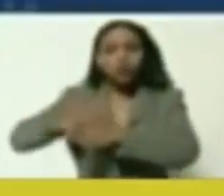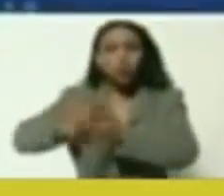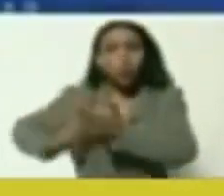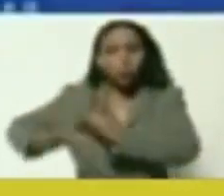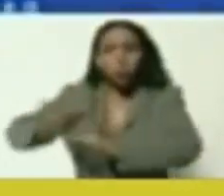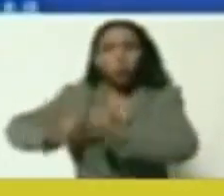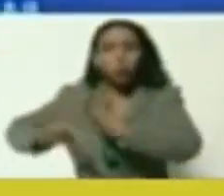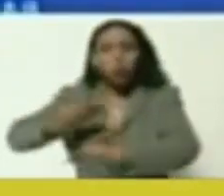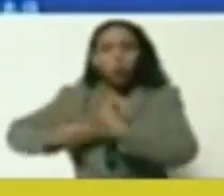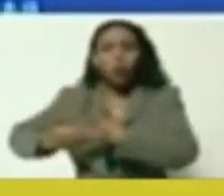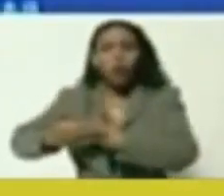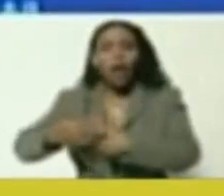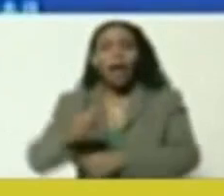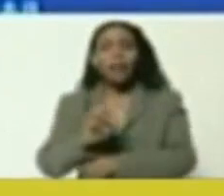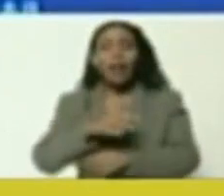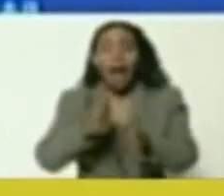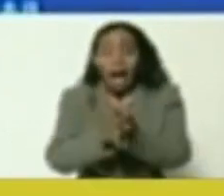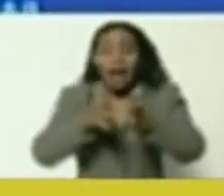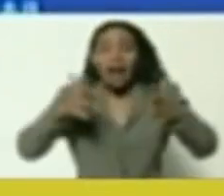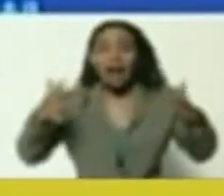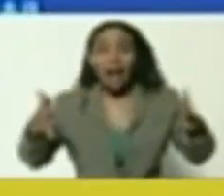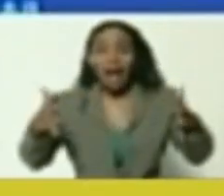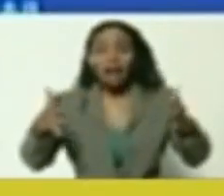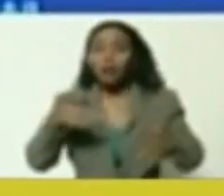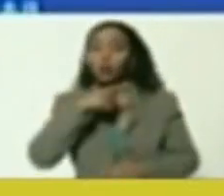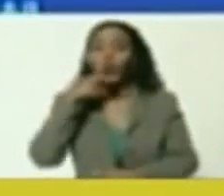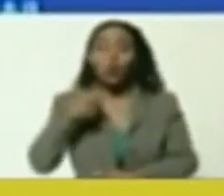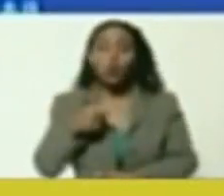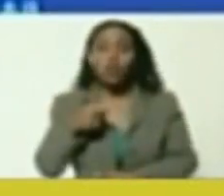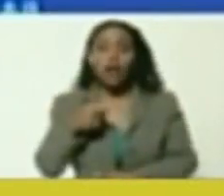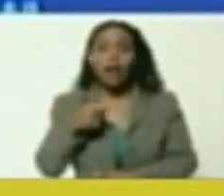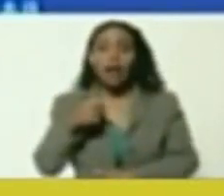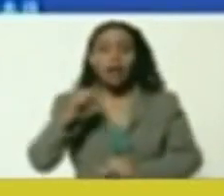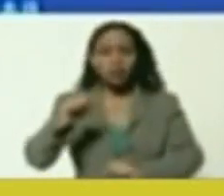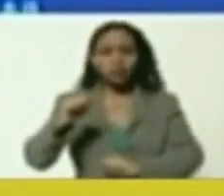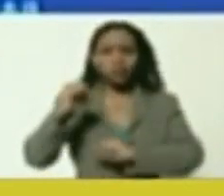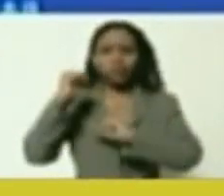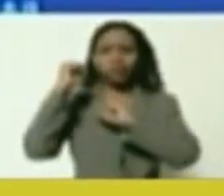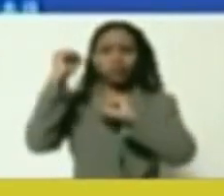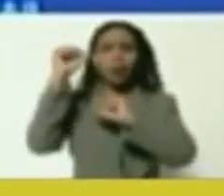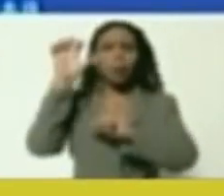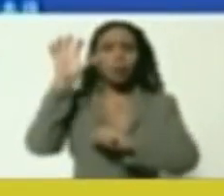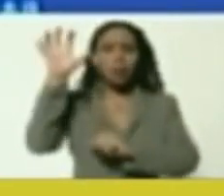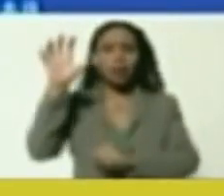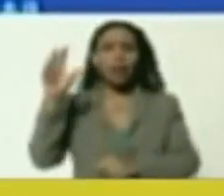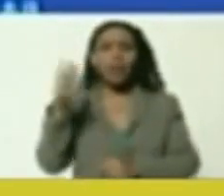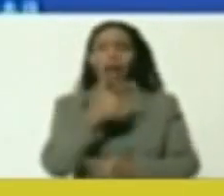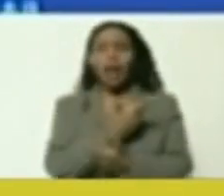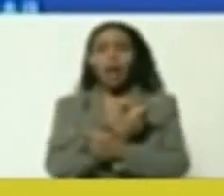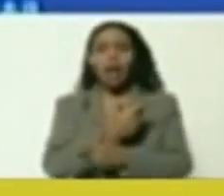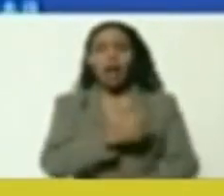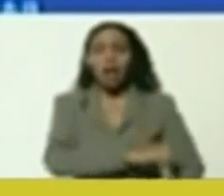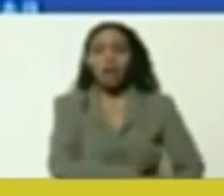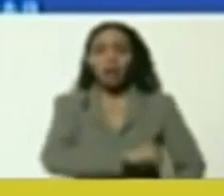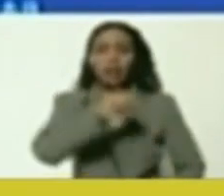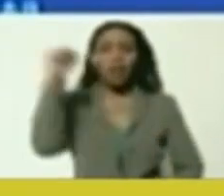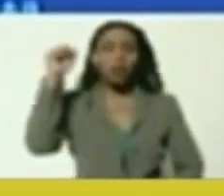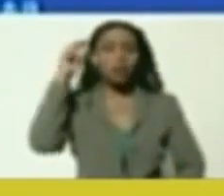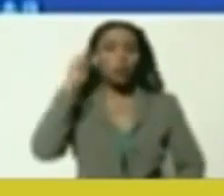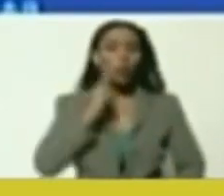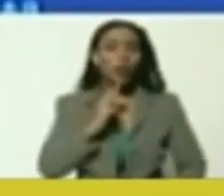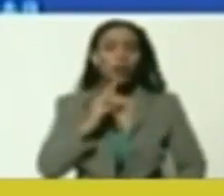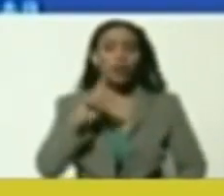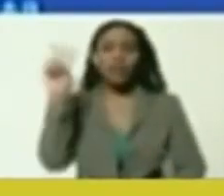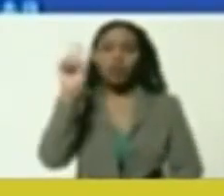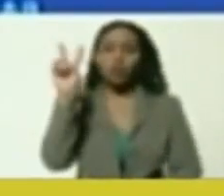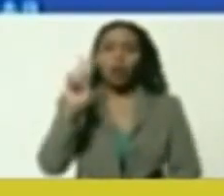relations of cooperation of work between the great Russia and the